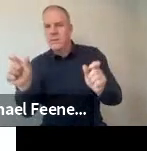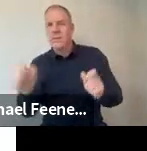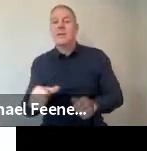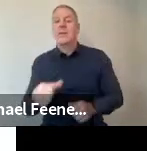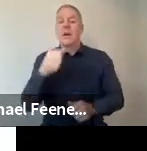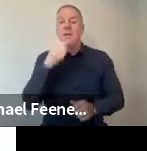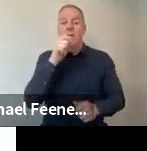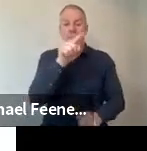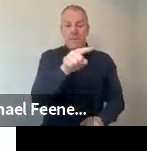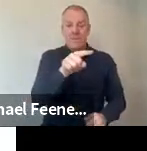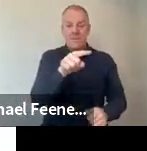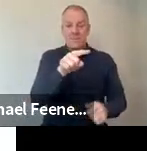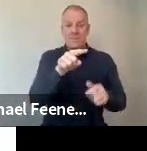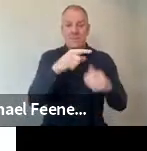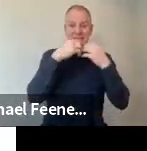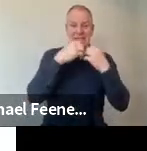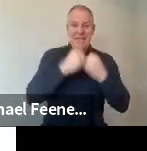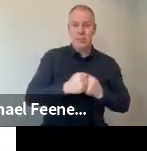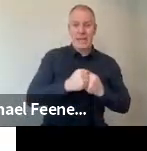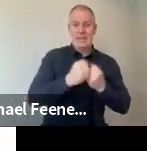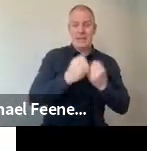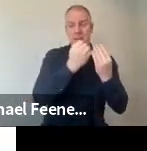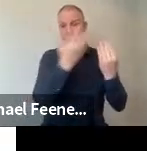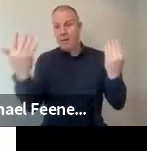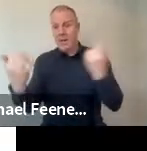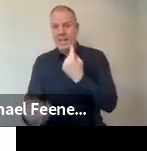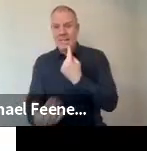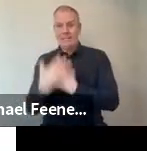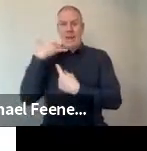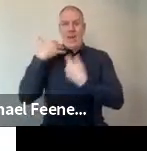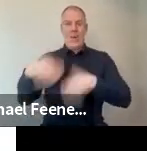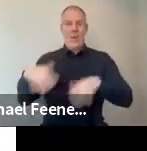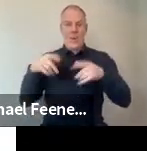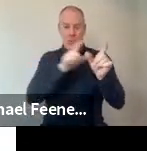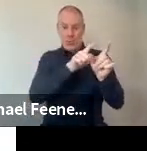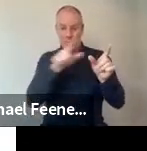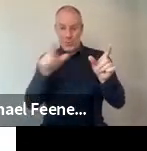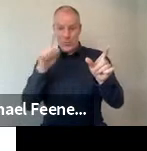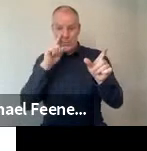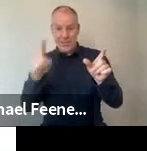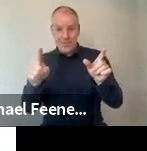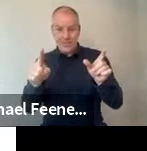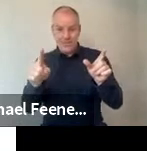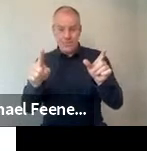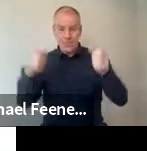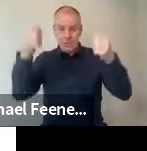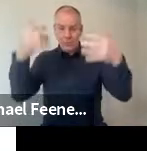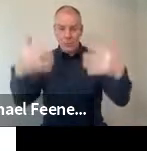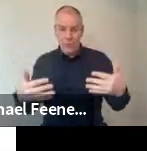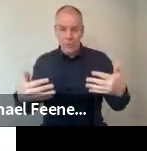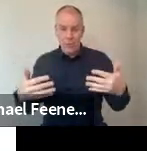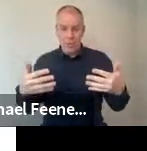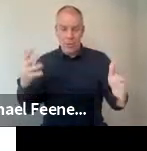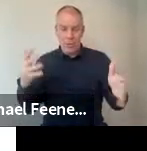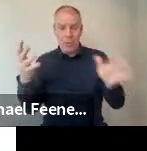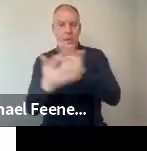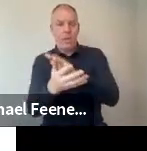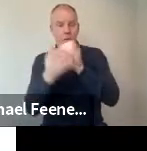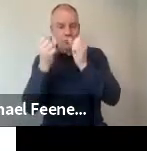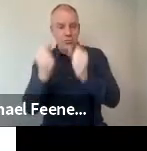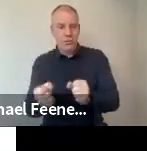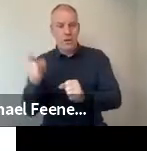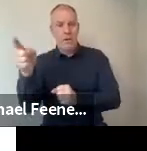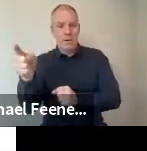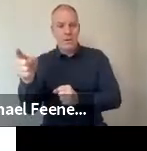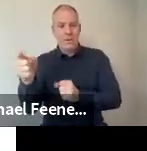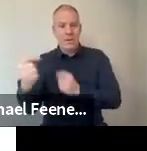range between depressing and inspiring. And you can see that the results skewed very strongly towards